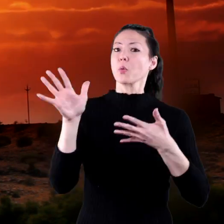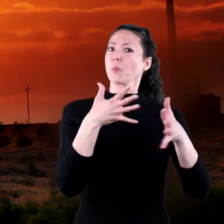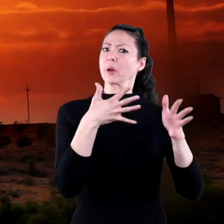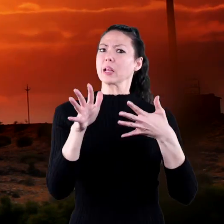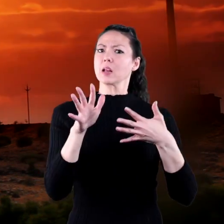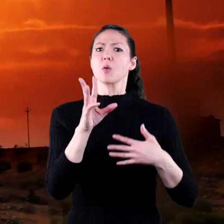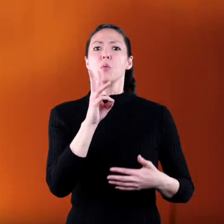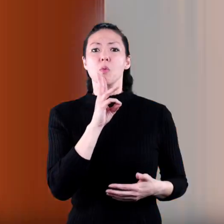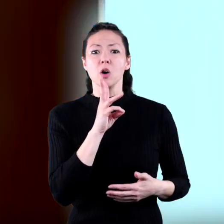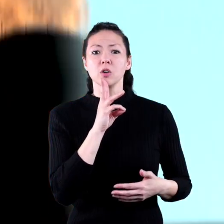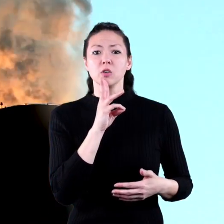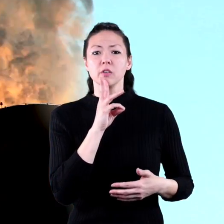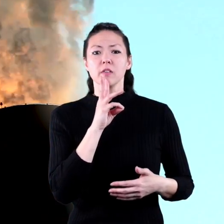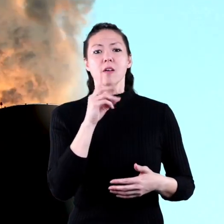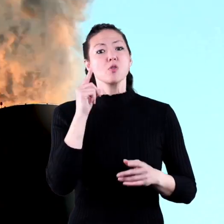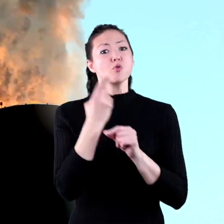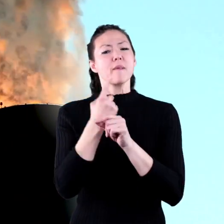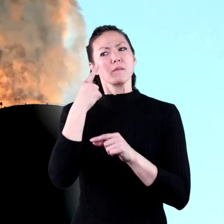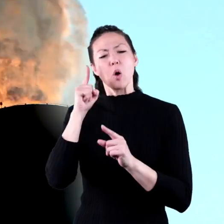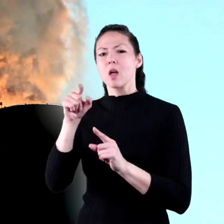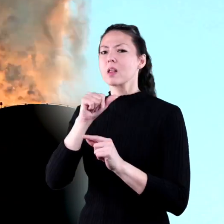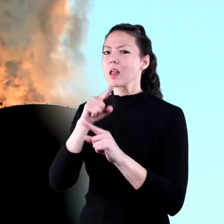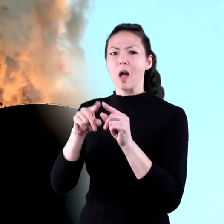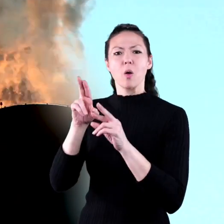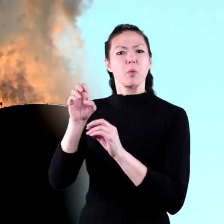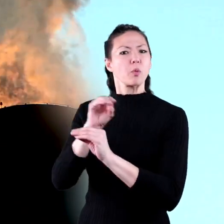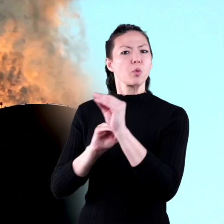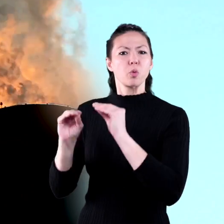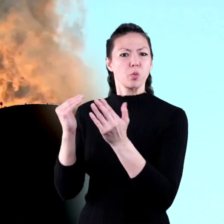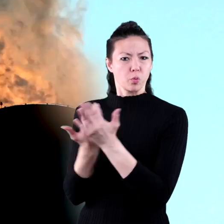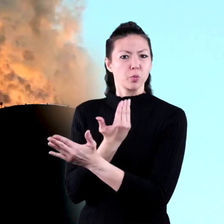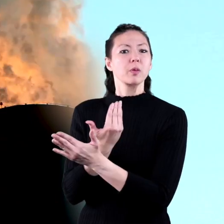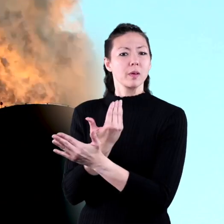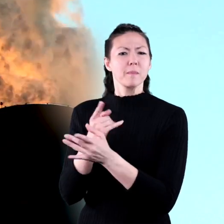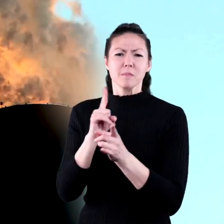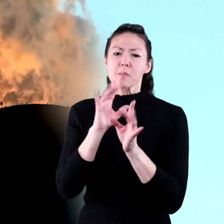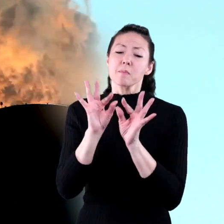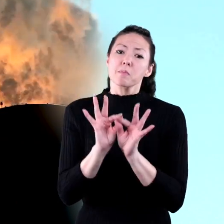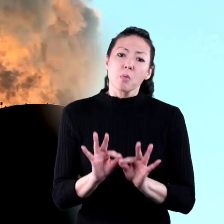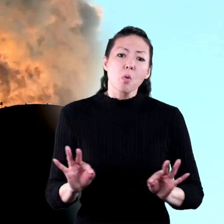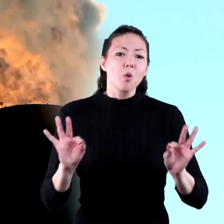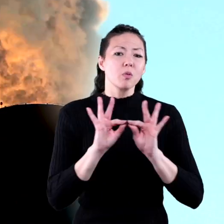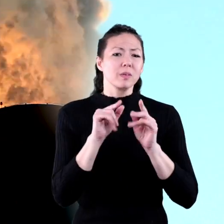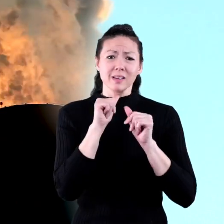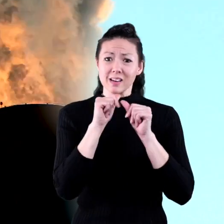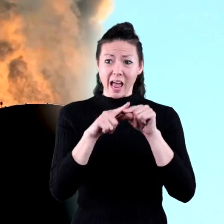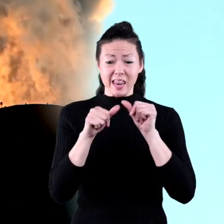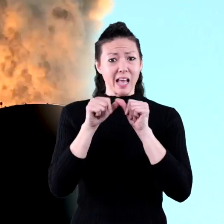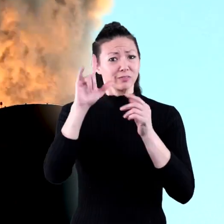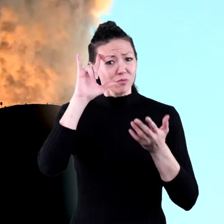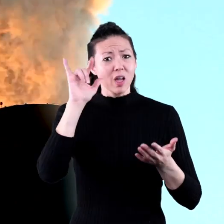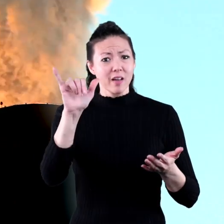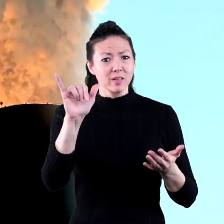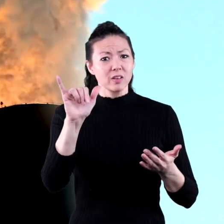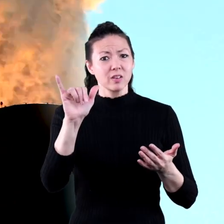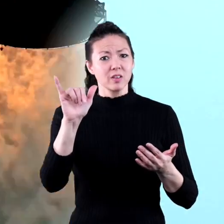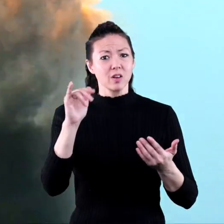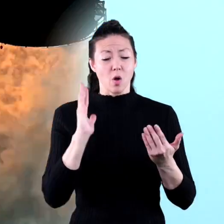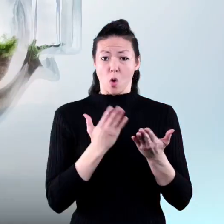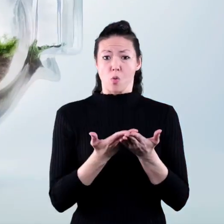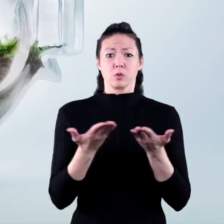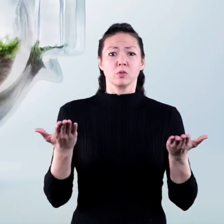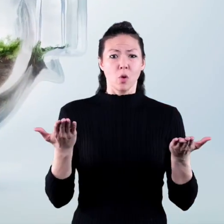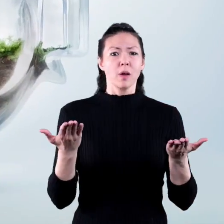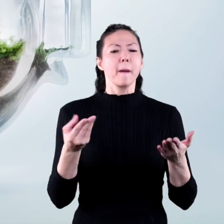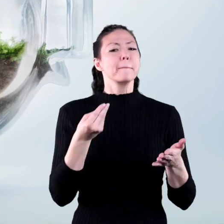wind and water. The use of non-renewables is still important, but it won't last forever. Conservation of our